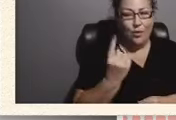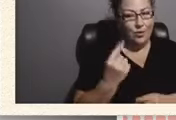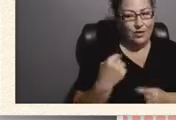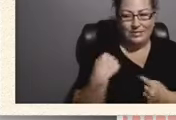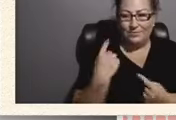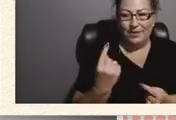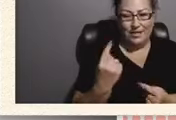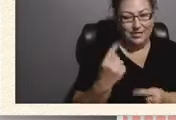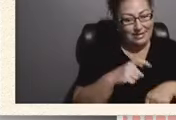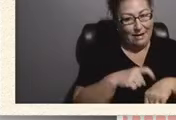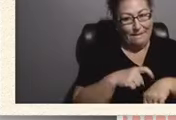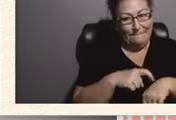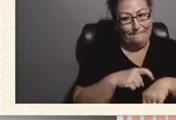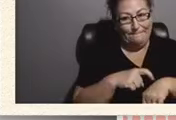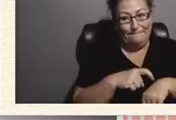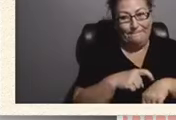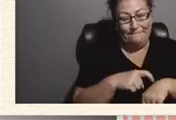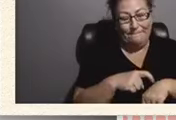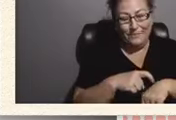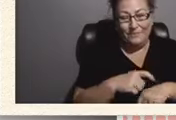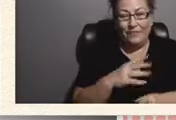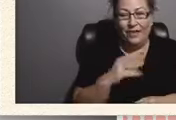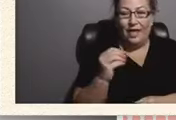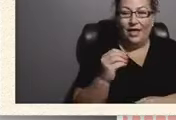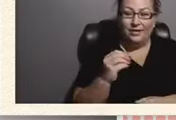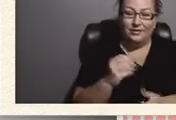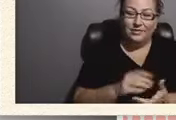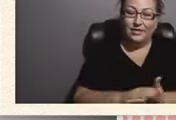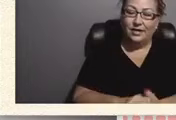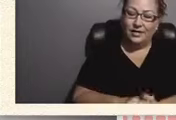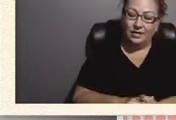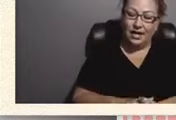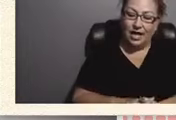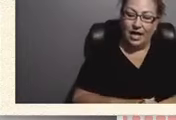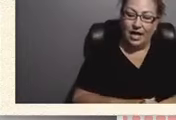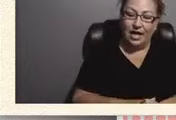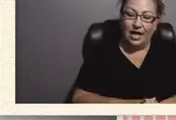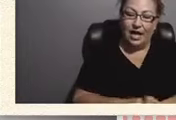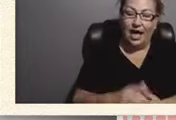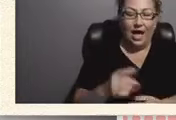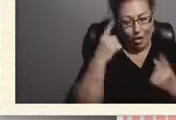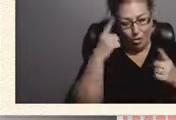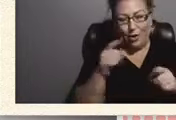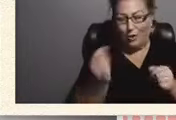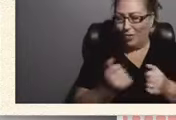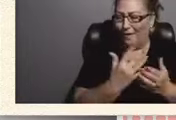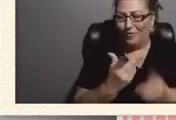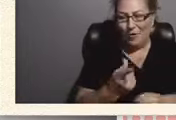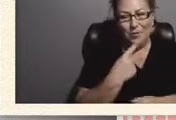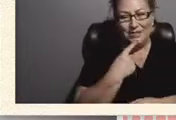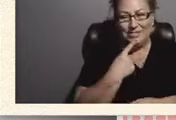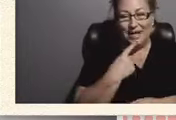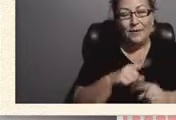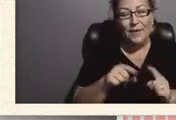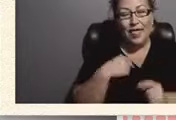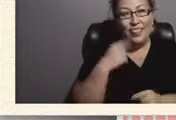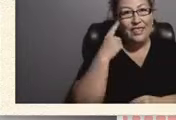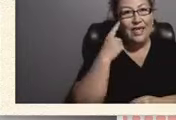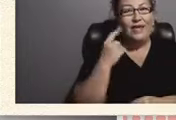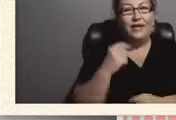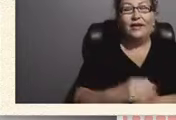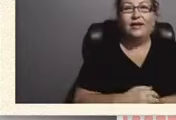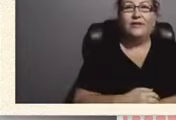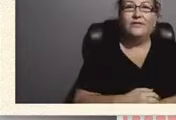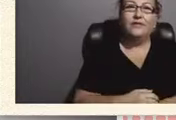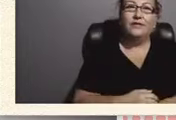and i i agree with everything that you're saying but i think summing